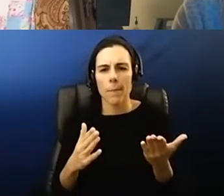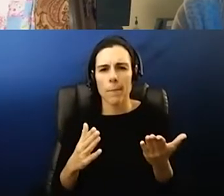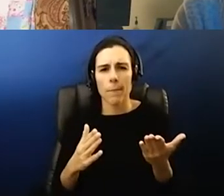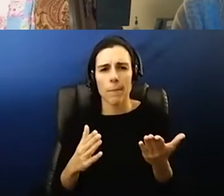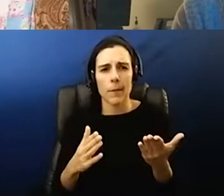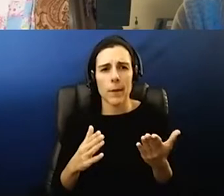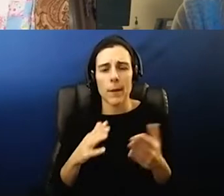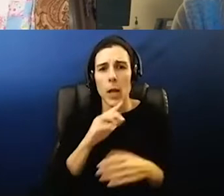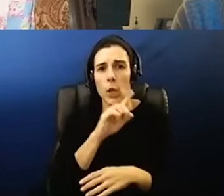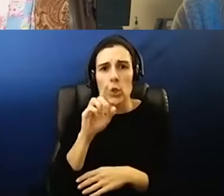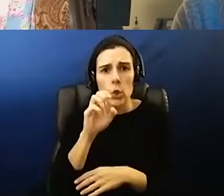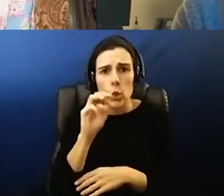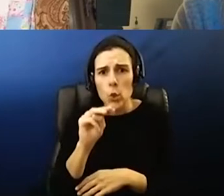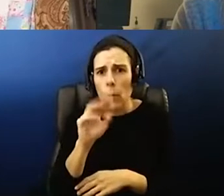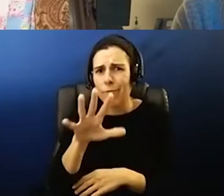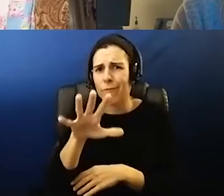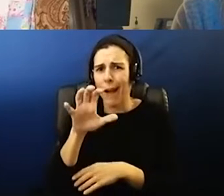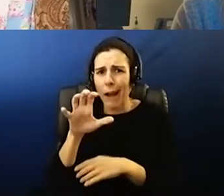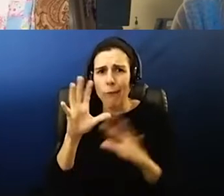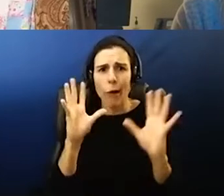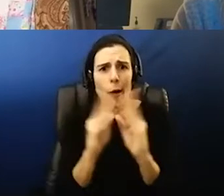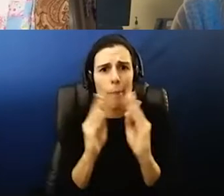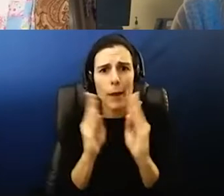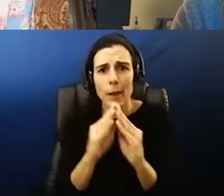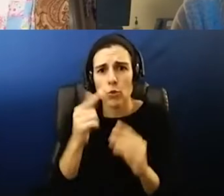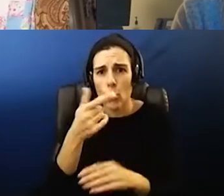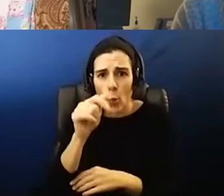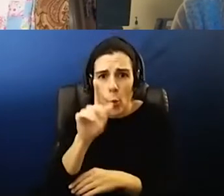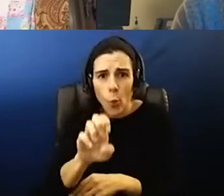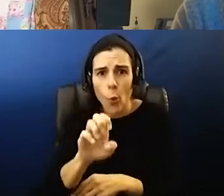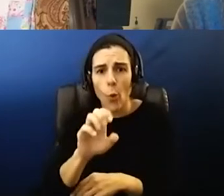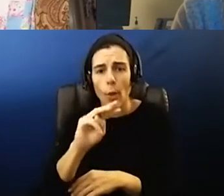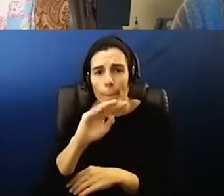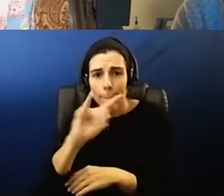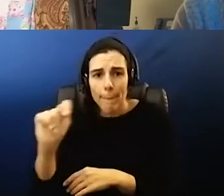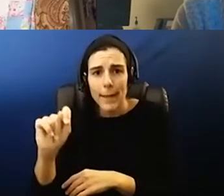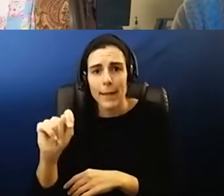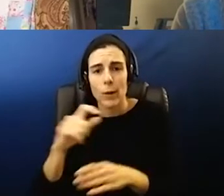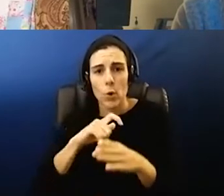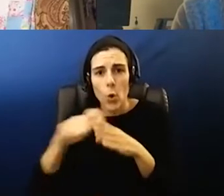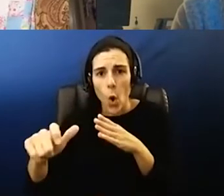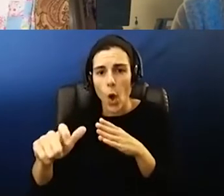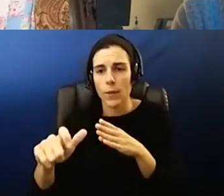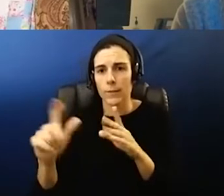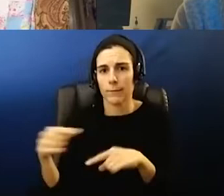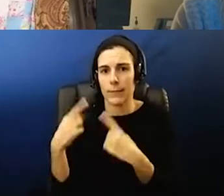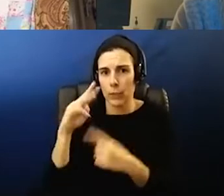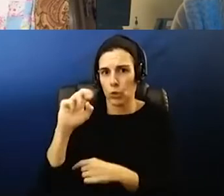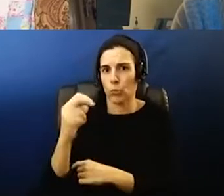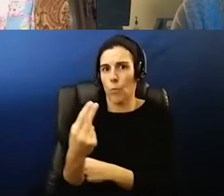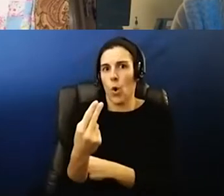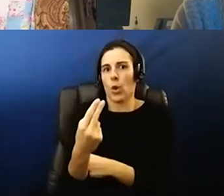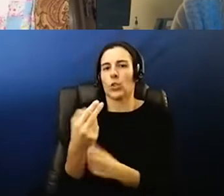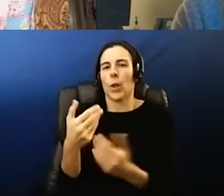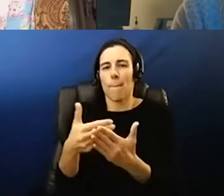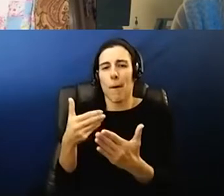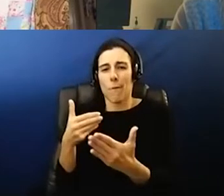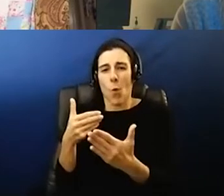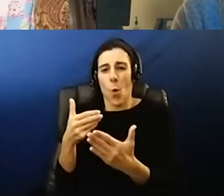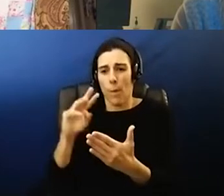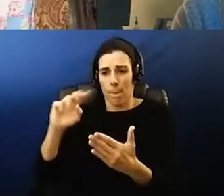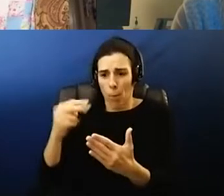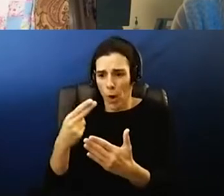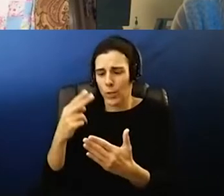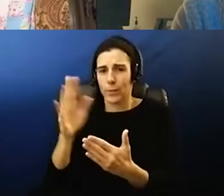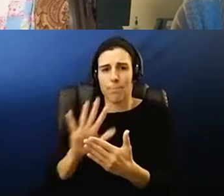and google meets calls since march and probably 10 prior to march um and i think that our staff and our